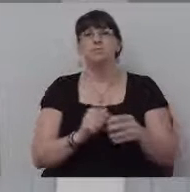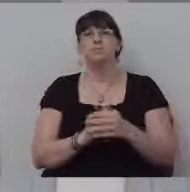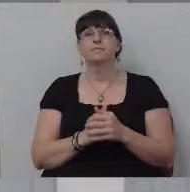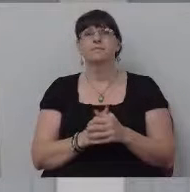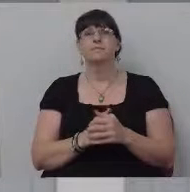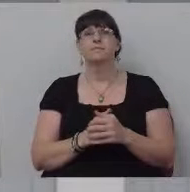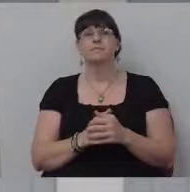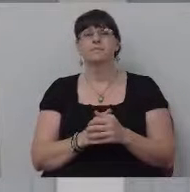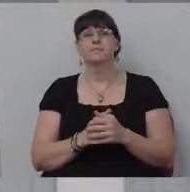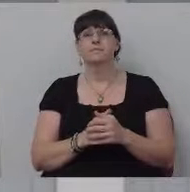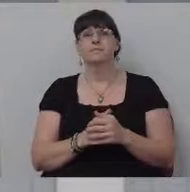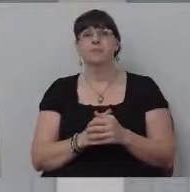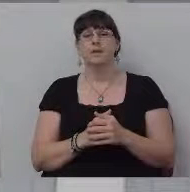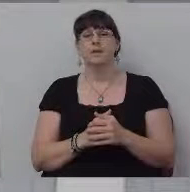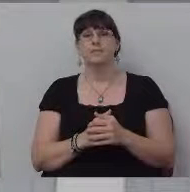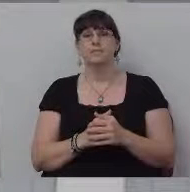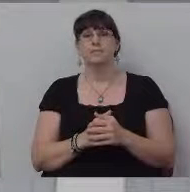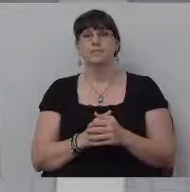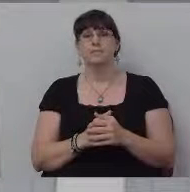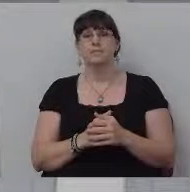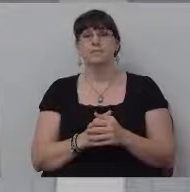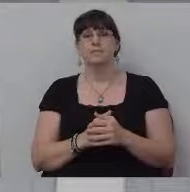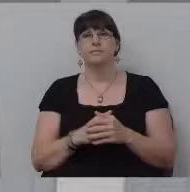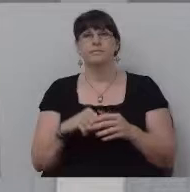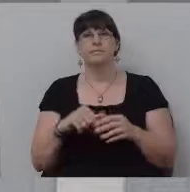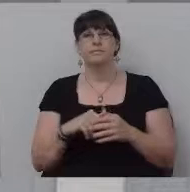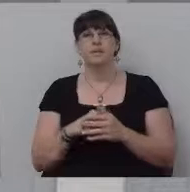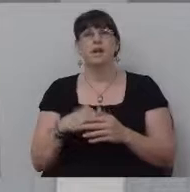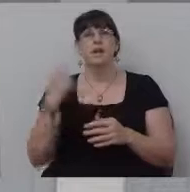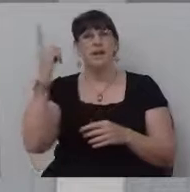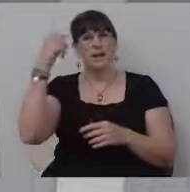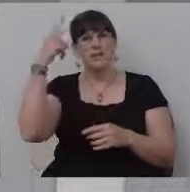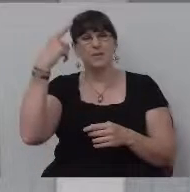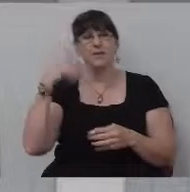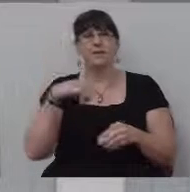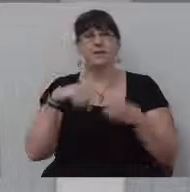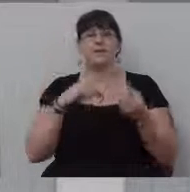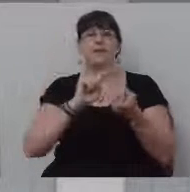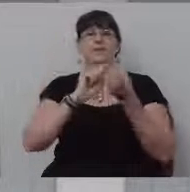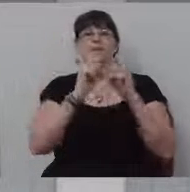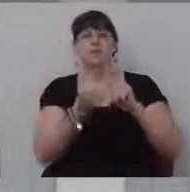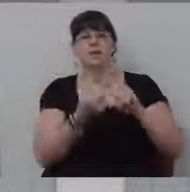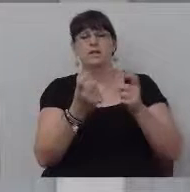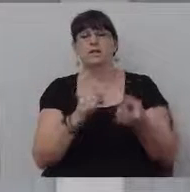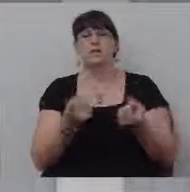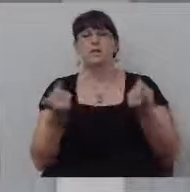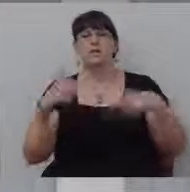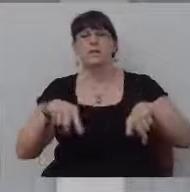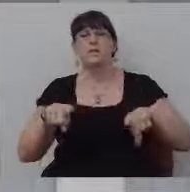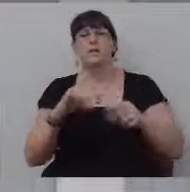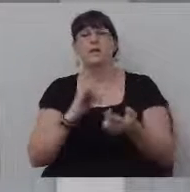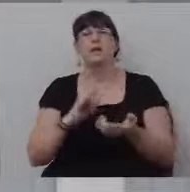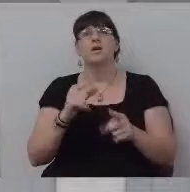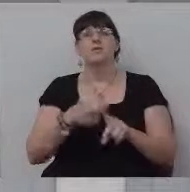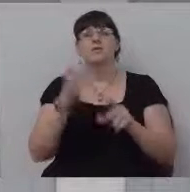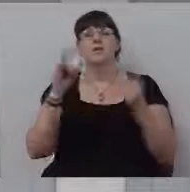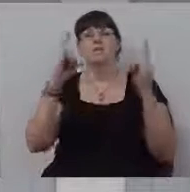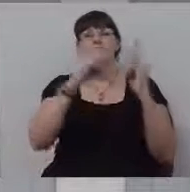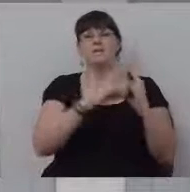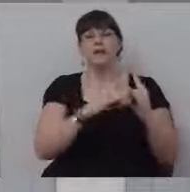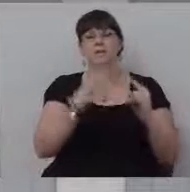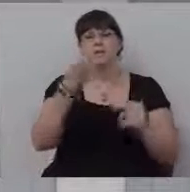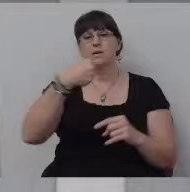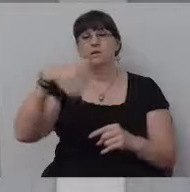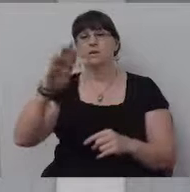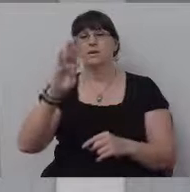address that subject, building the temple a little bit more in a few weeks, but right now I'm just thinking about the change that's going to happen from the tabernacle in Gibeon